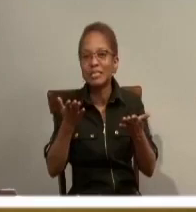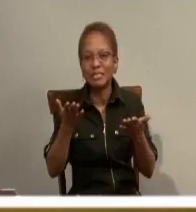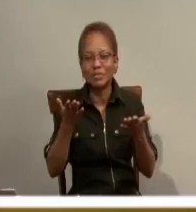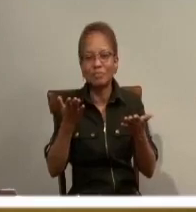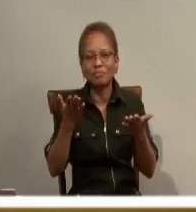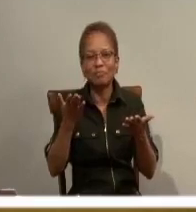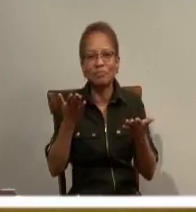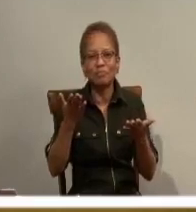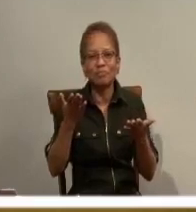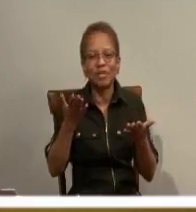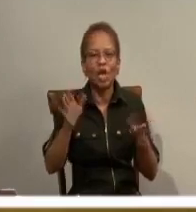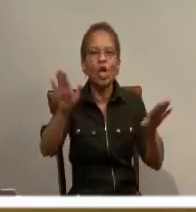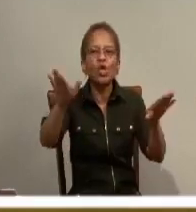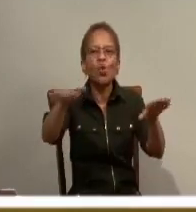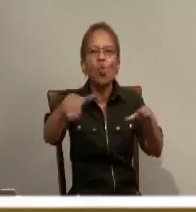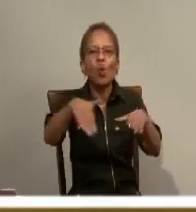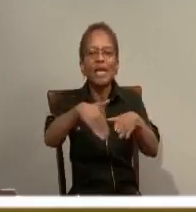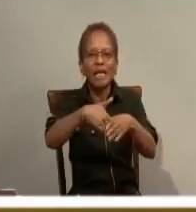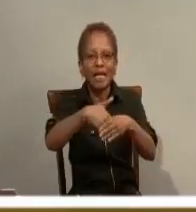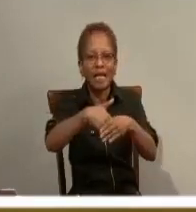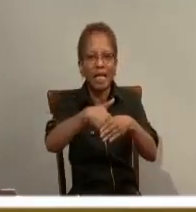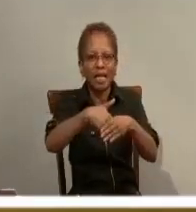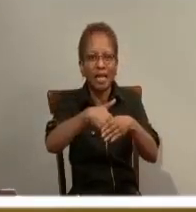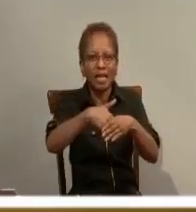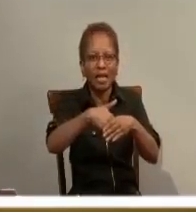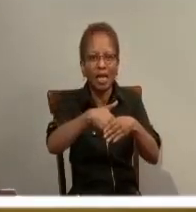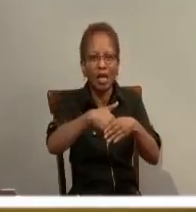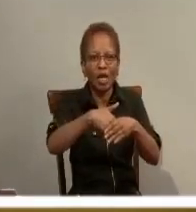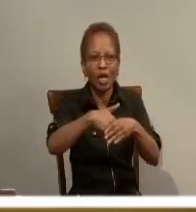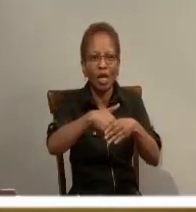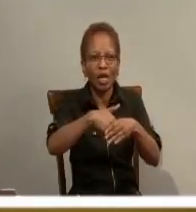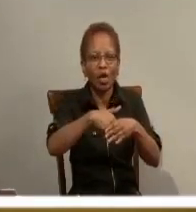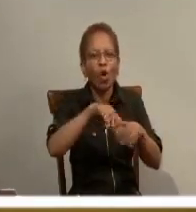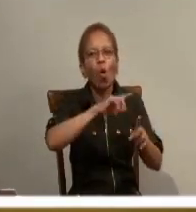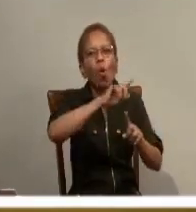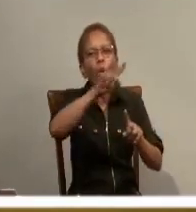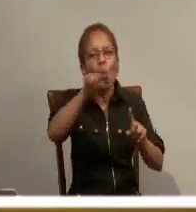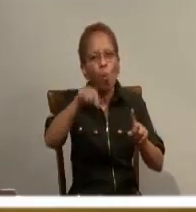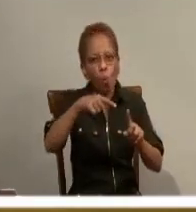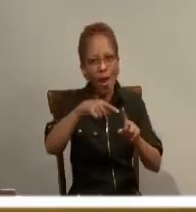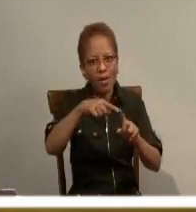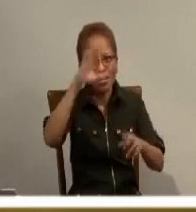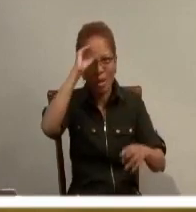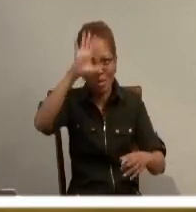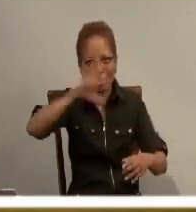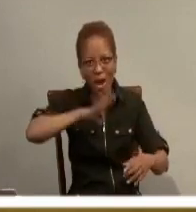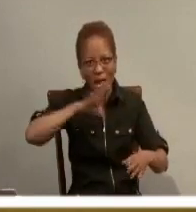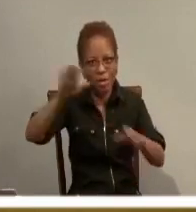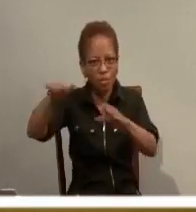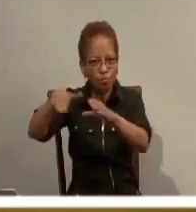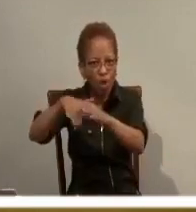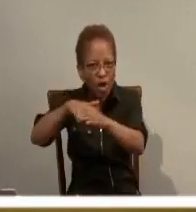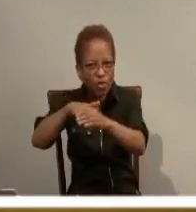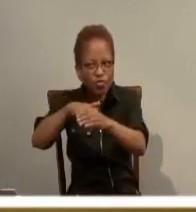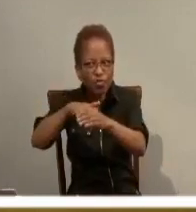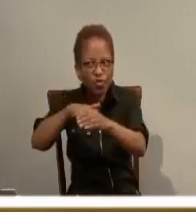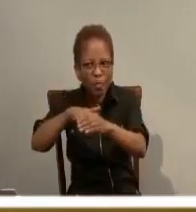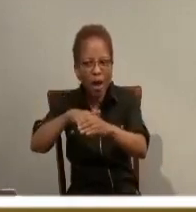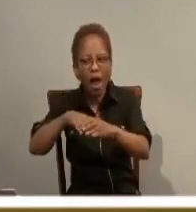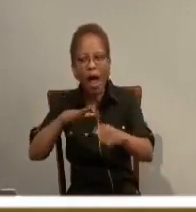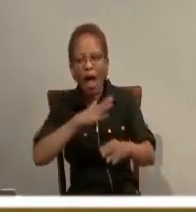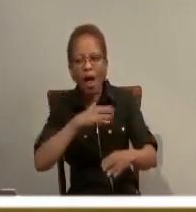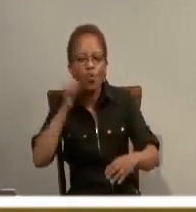is that the wedding took place when the groom comes and is betrothed to the bride.